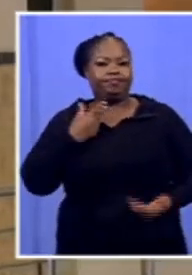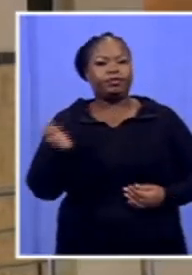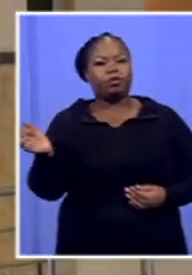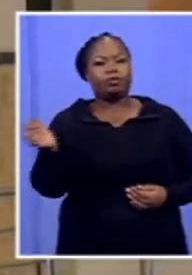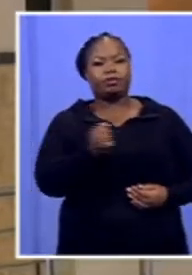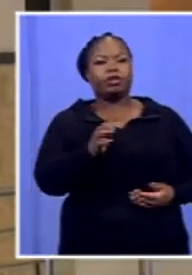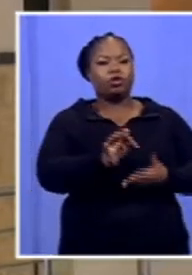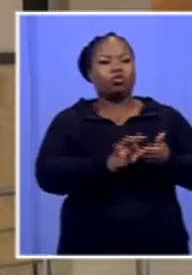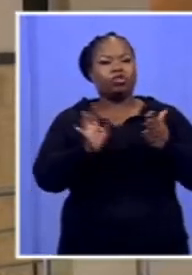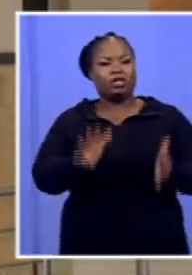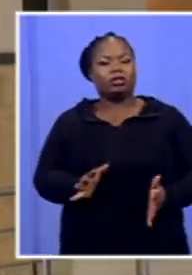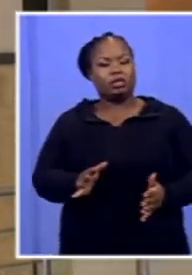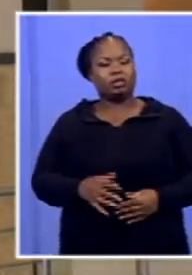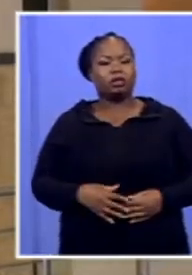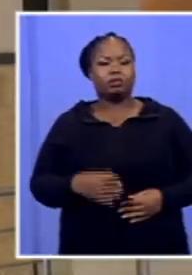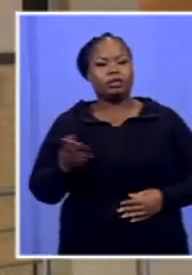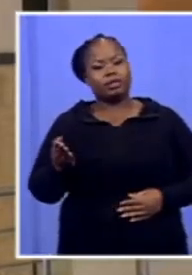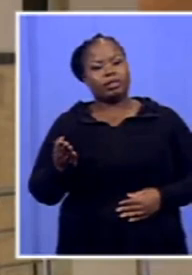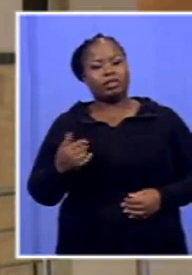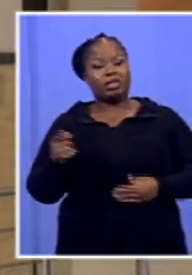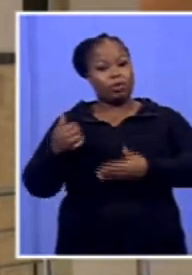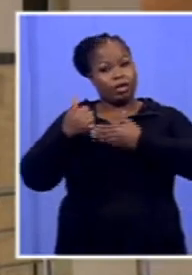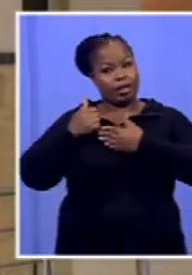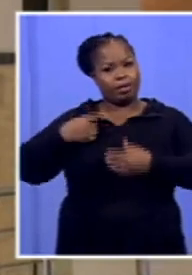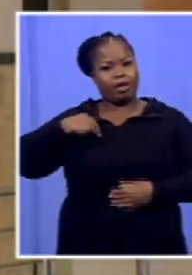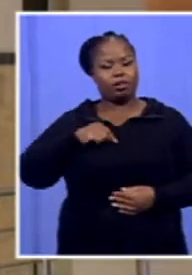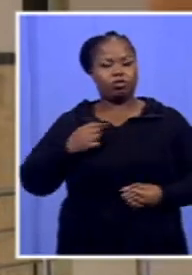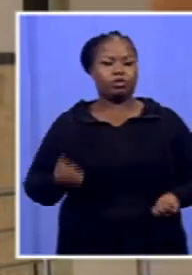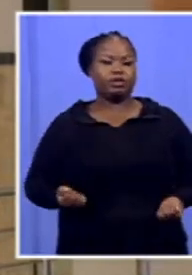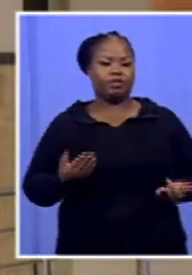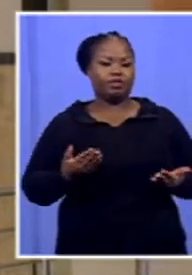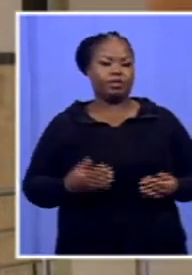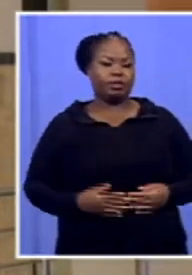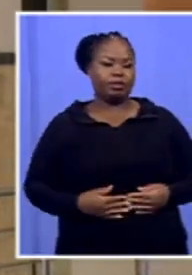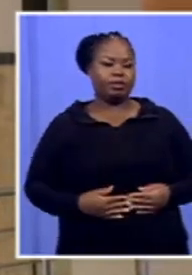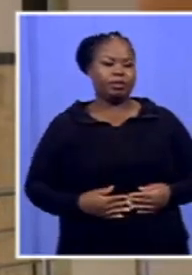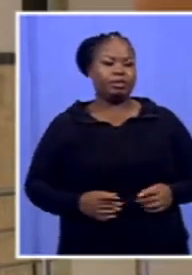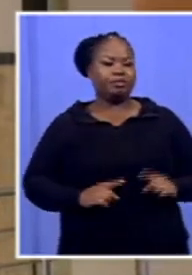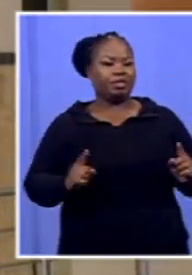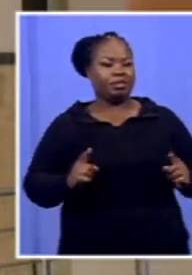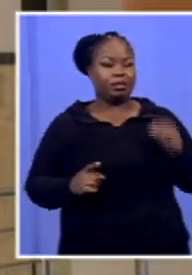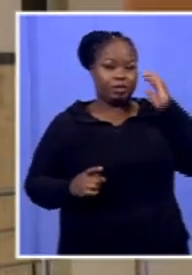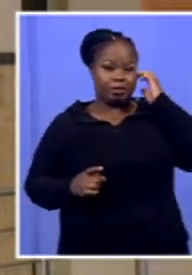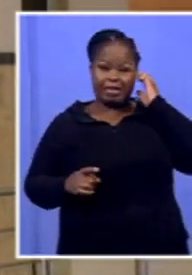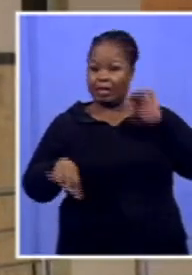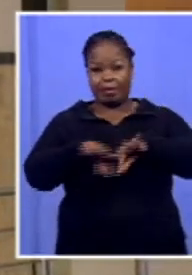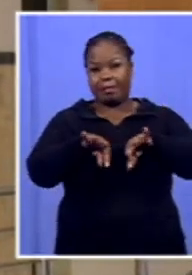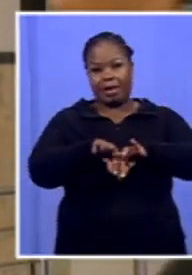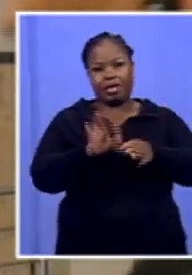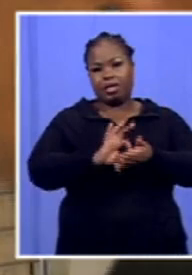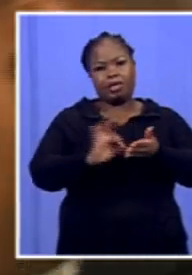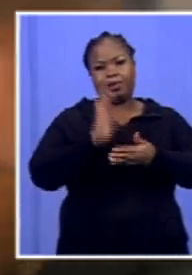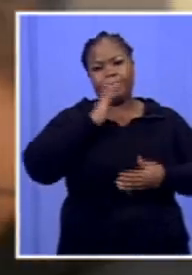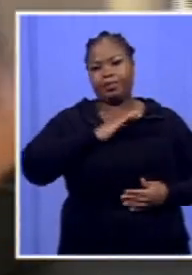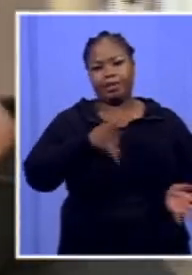contractors that are in the panels, the ones that are assisting us in terms of the service of deliverance. It's only that we're not collecting the waste. Yes.